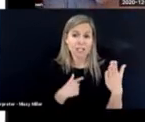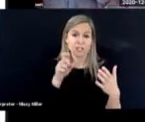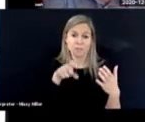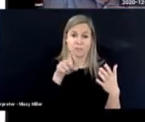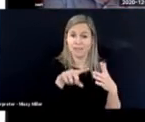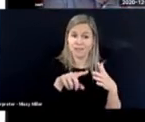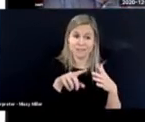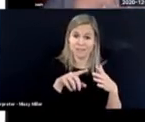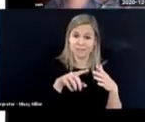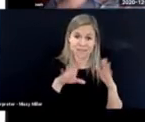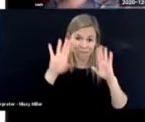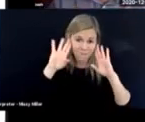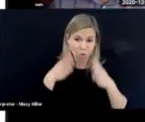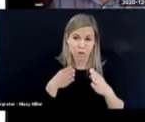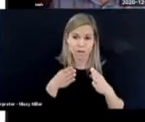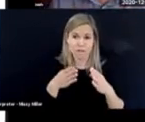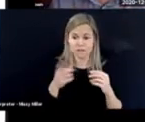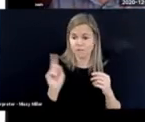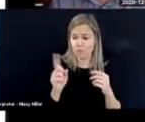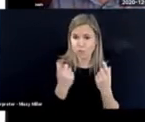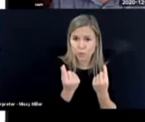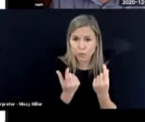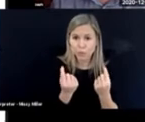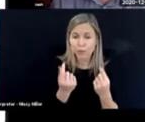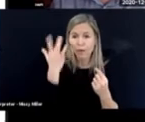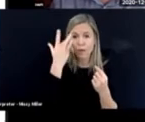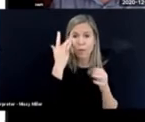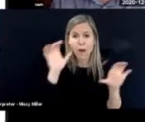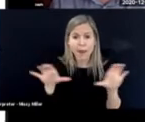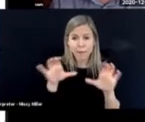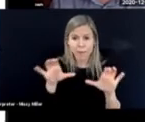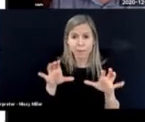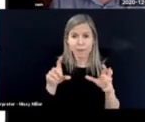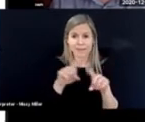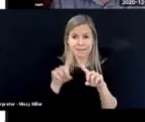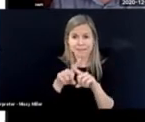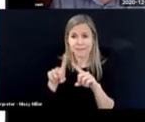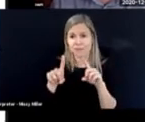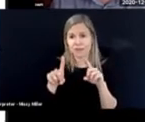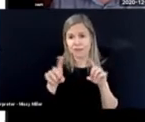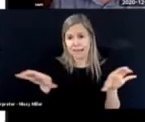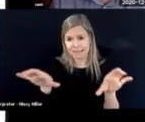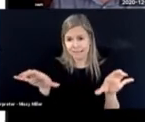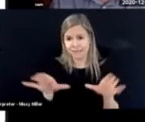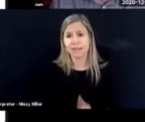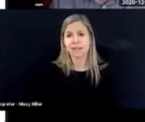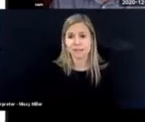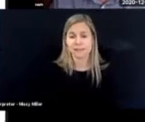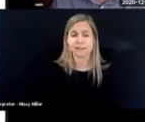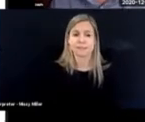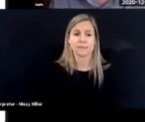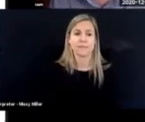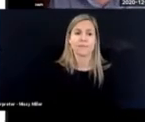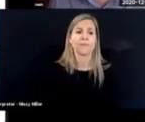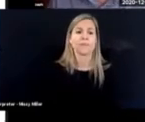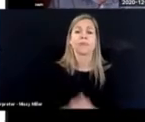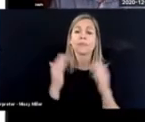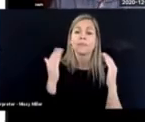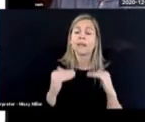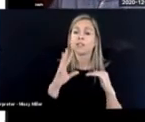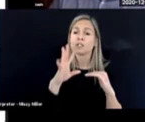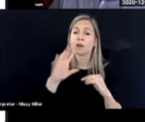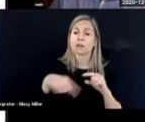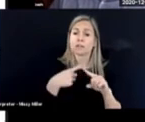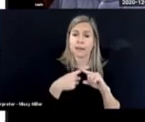this should be at the front of your mind is where you're going and why you're doing things. Then she talks about